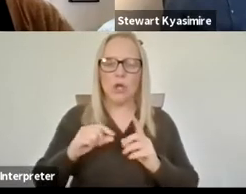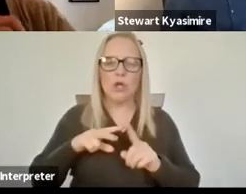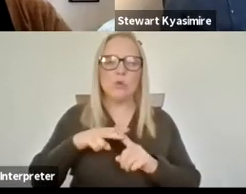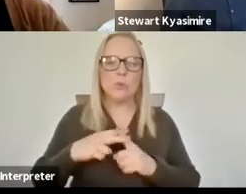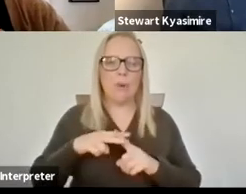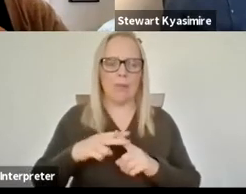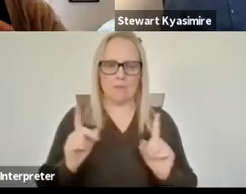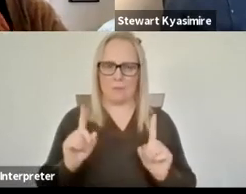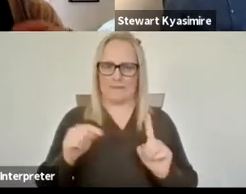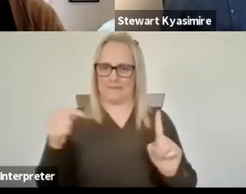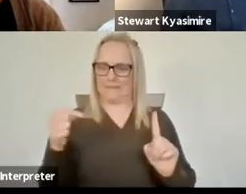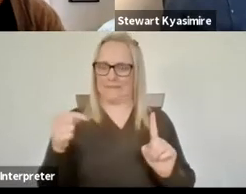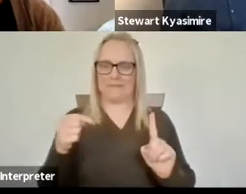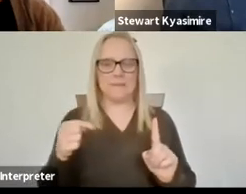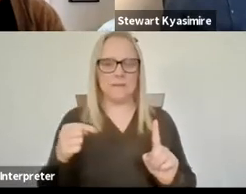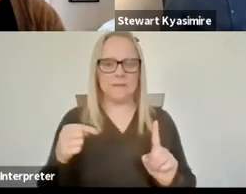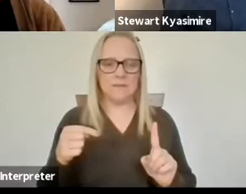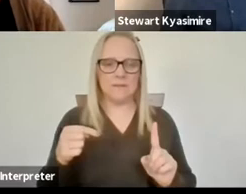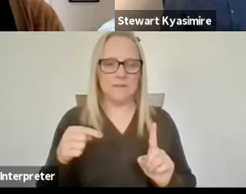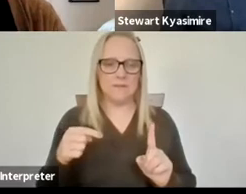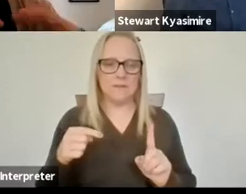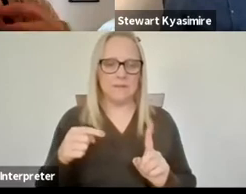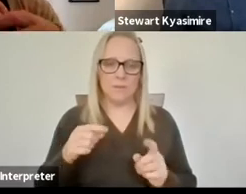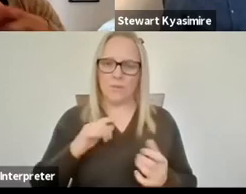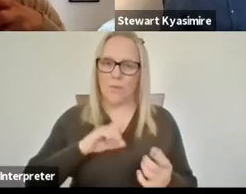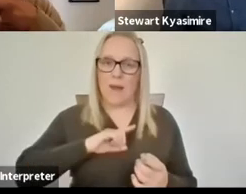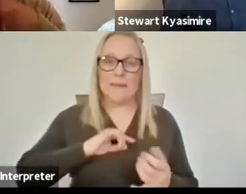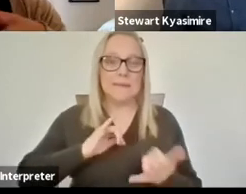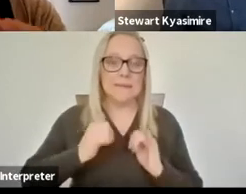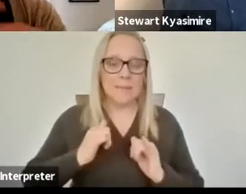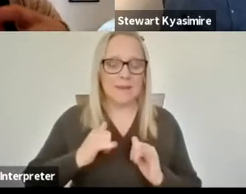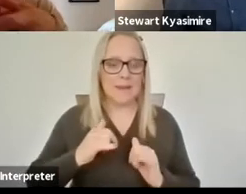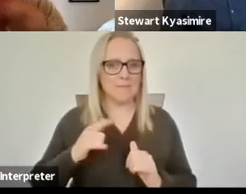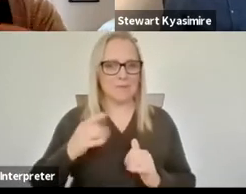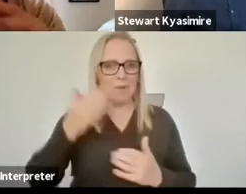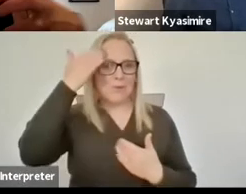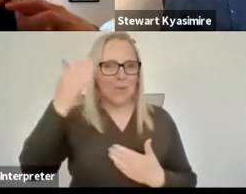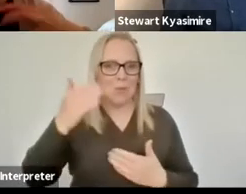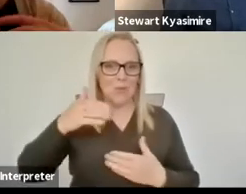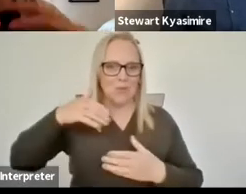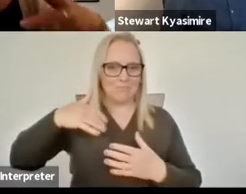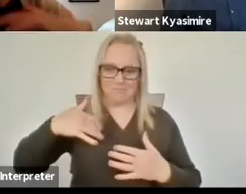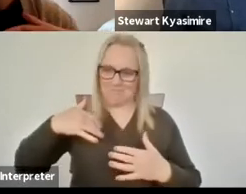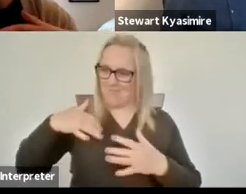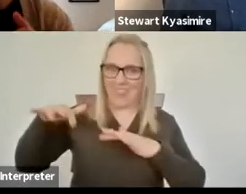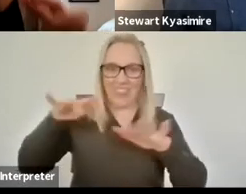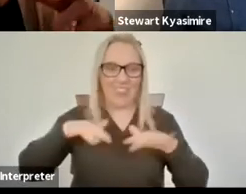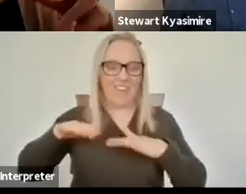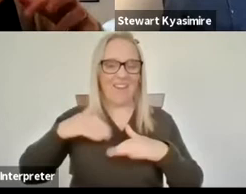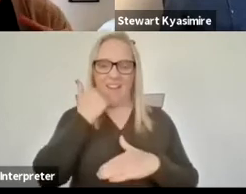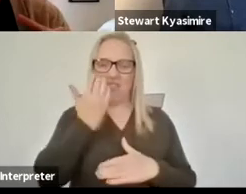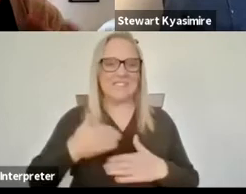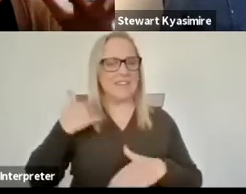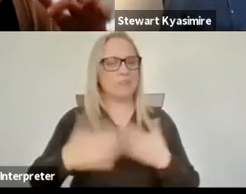they are sometimes unknowingly and unconsciously within our daily lives and if we can't as artists and arts practitioners